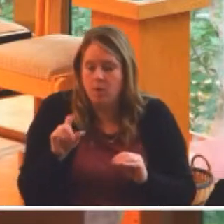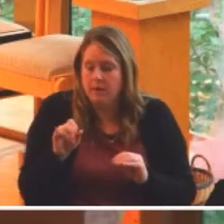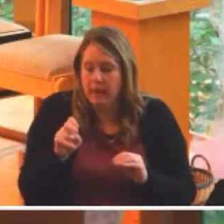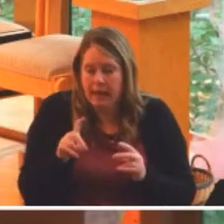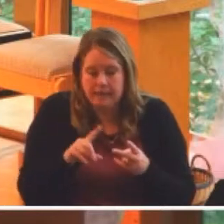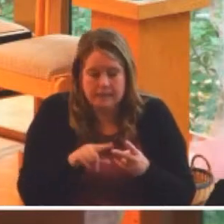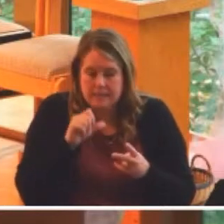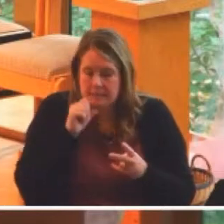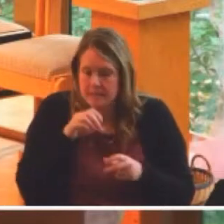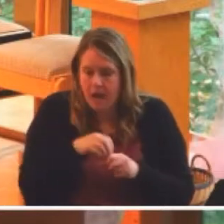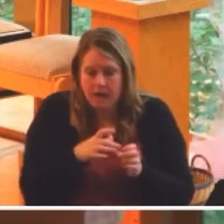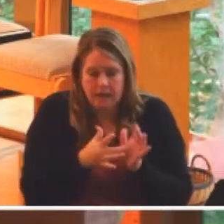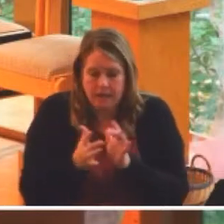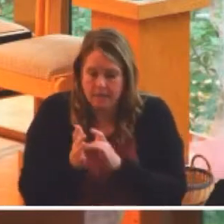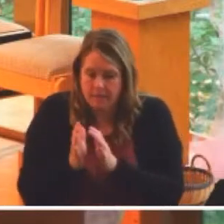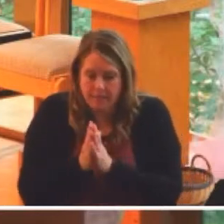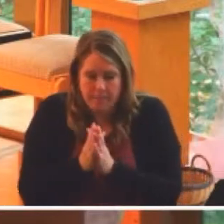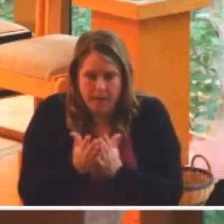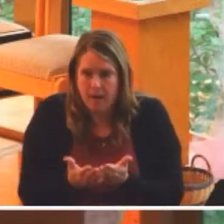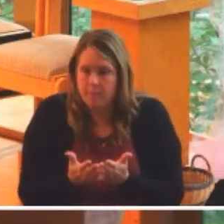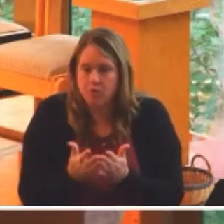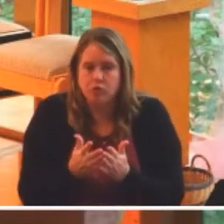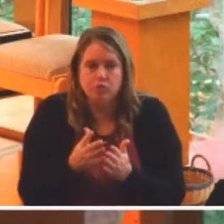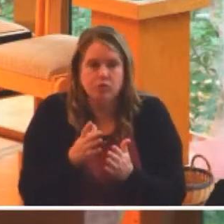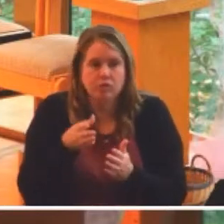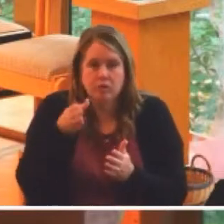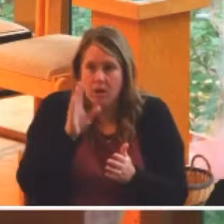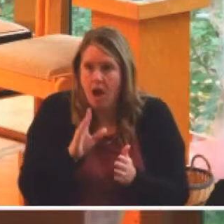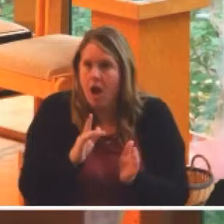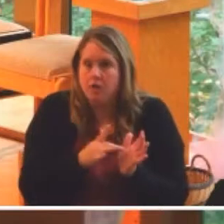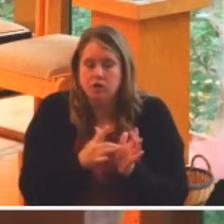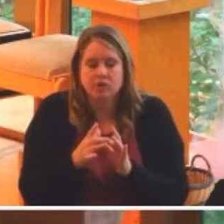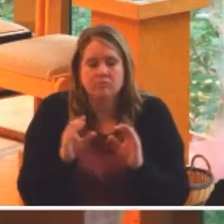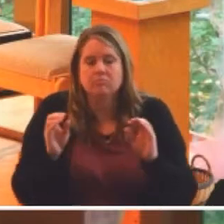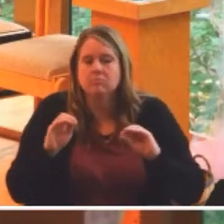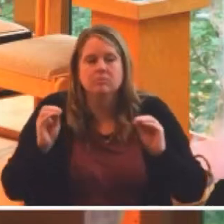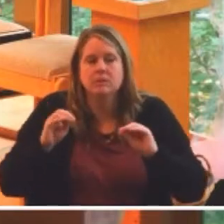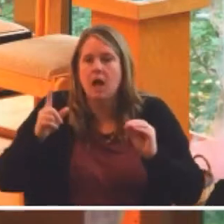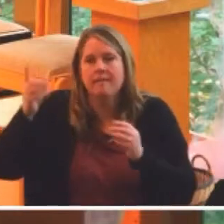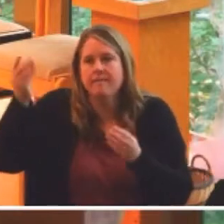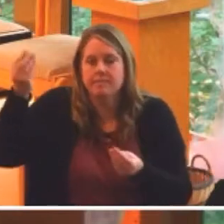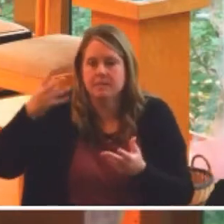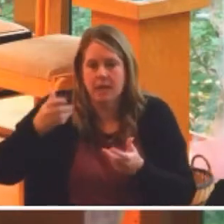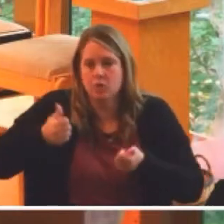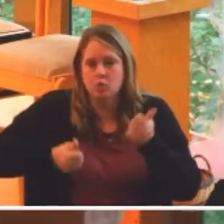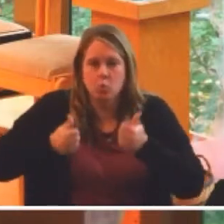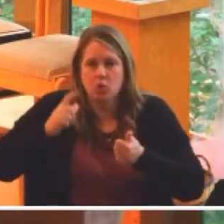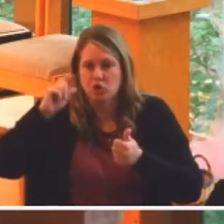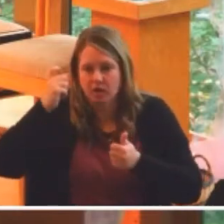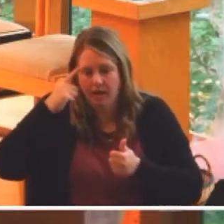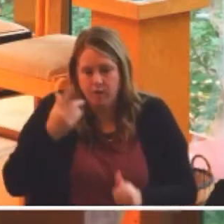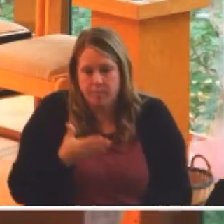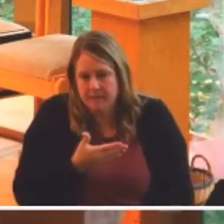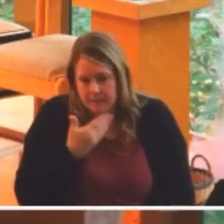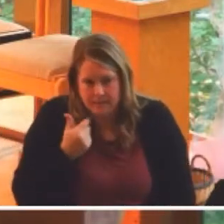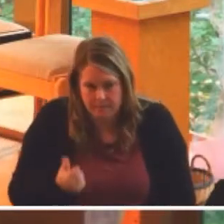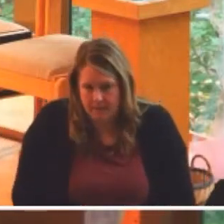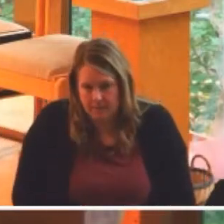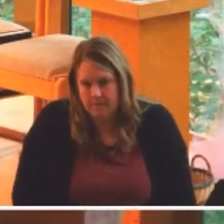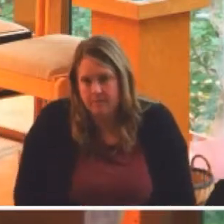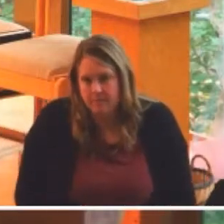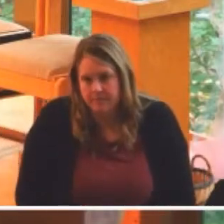nor God, nor Jesus, none of them tell us what form of government might actually be best for civil society.